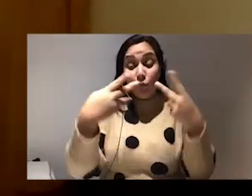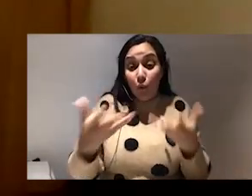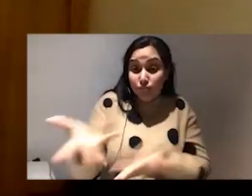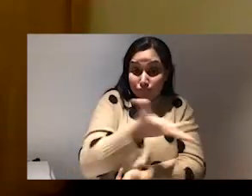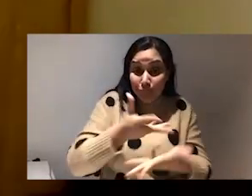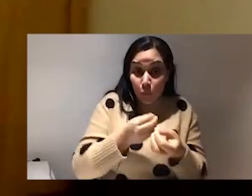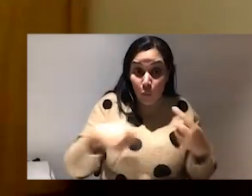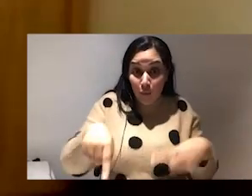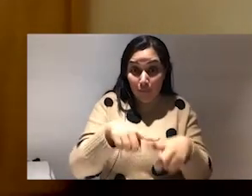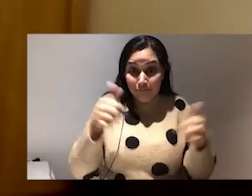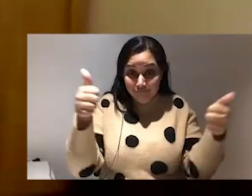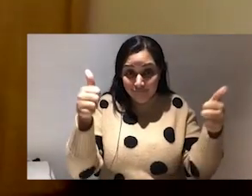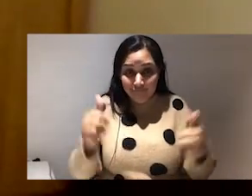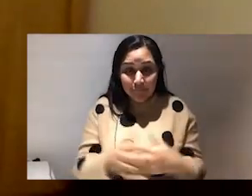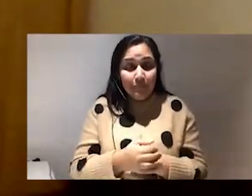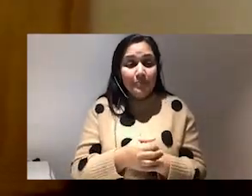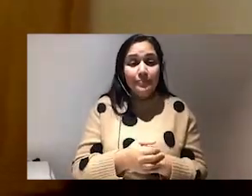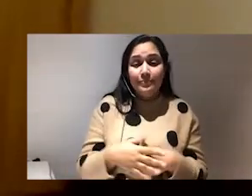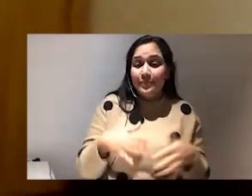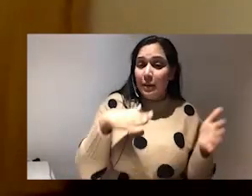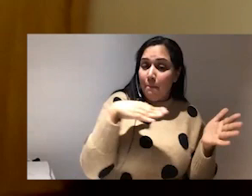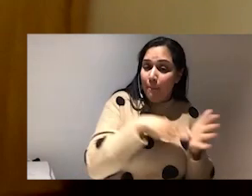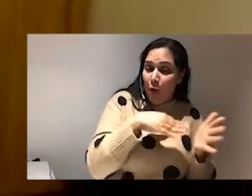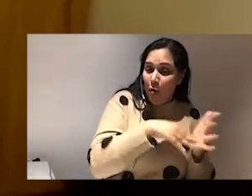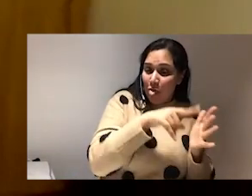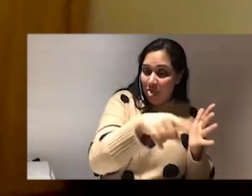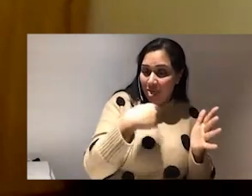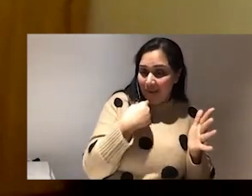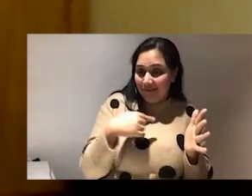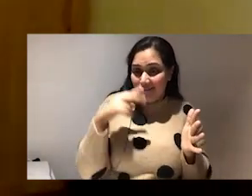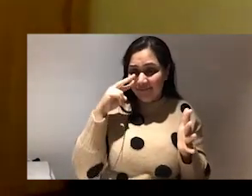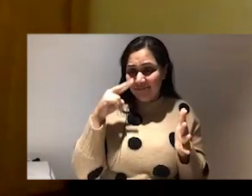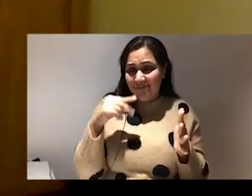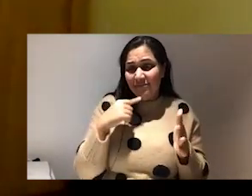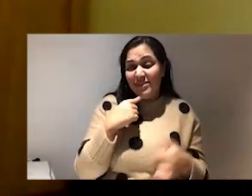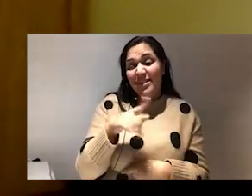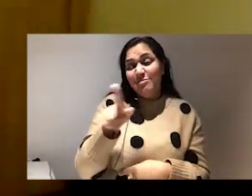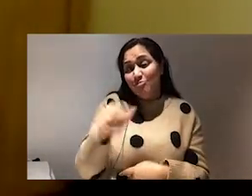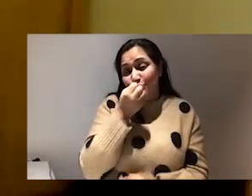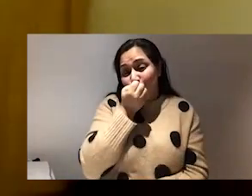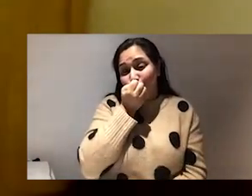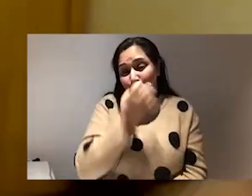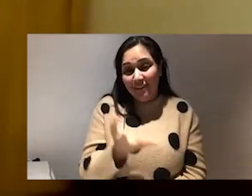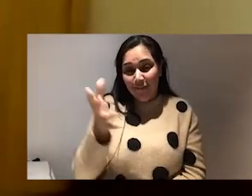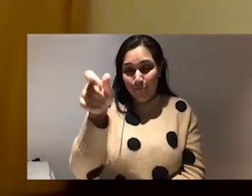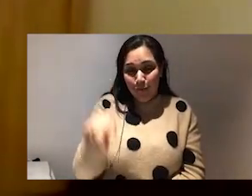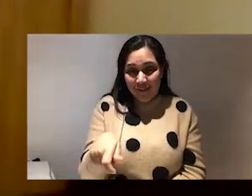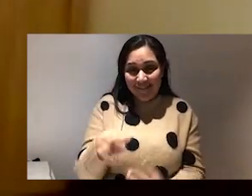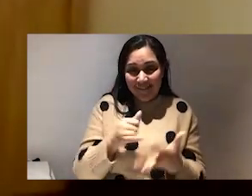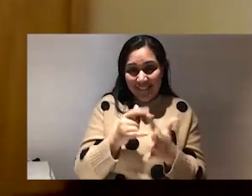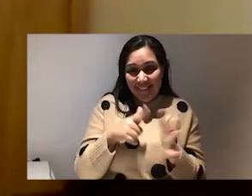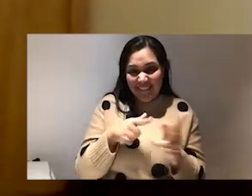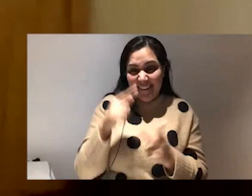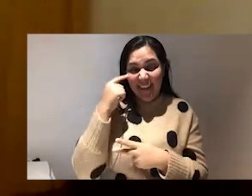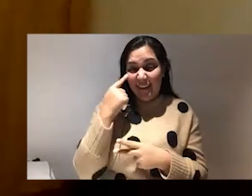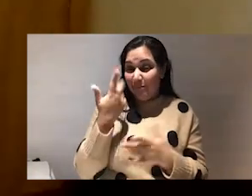So I'm actually going to start just by sharing like how wonderful I think you are, Shay. Like genuinely, I think you're amazing. Obviously, I've read your